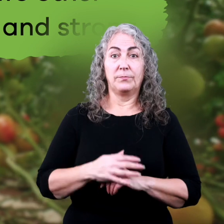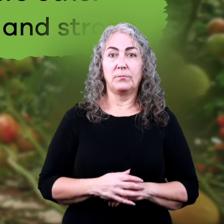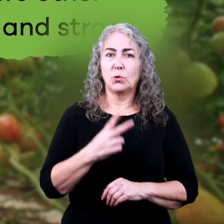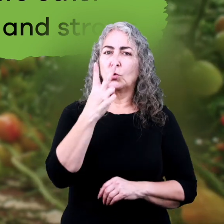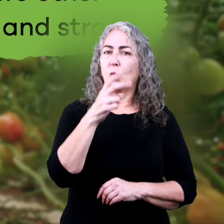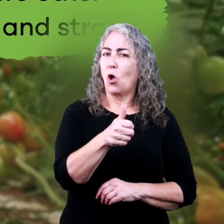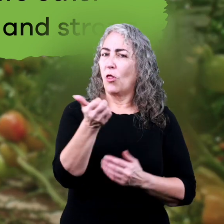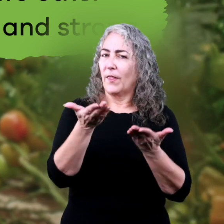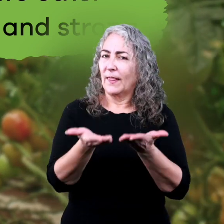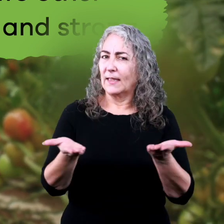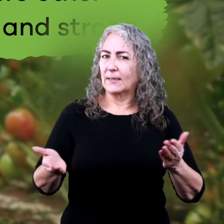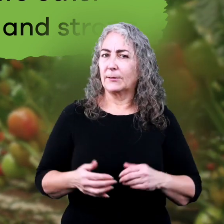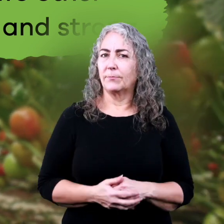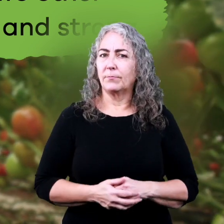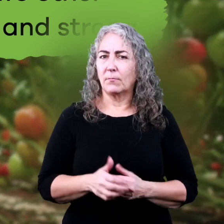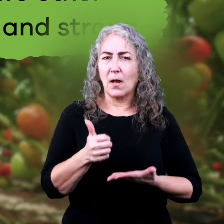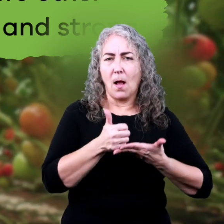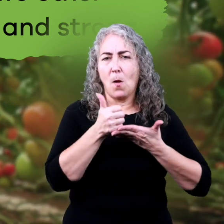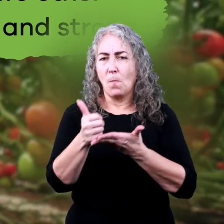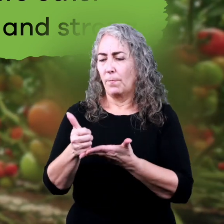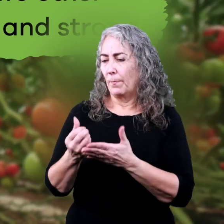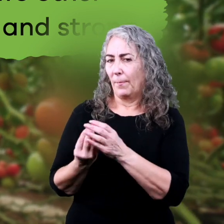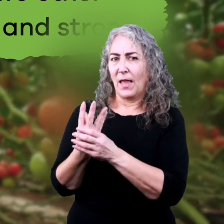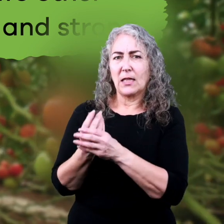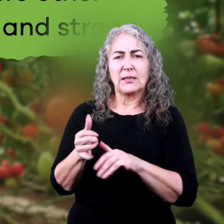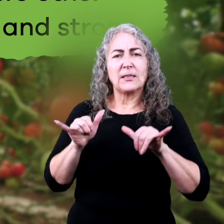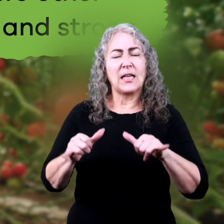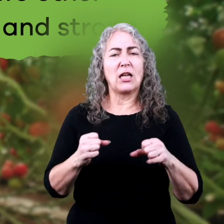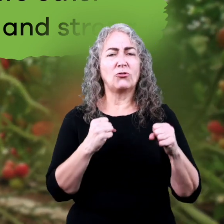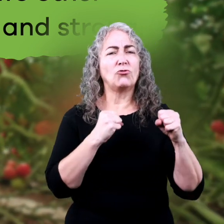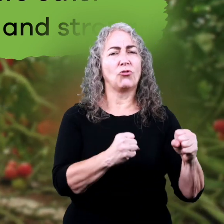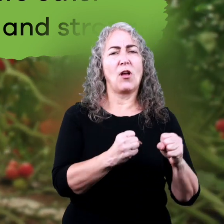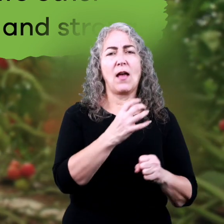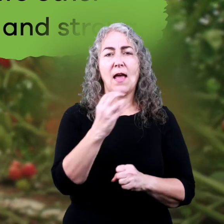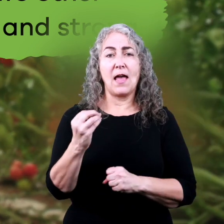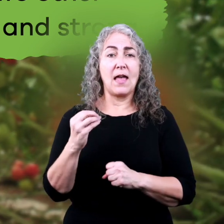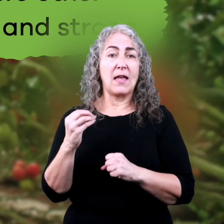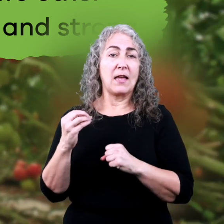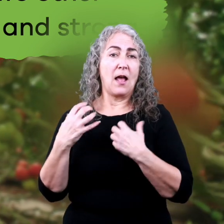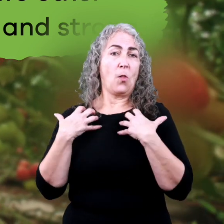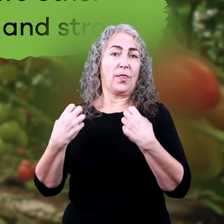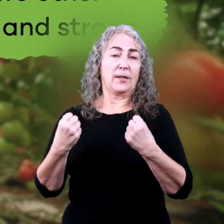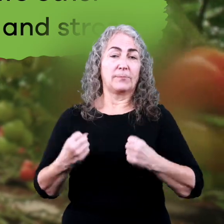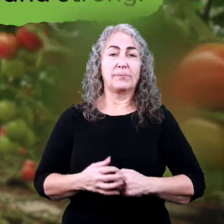there are two other things that help plants stay healthy and strong.